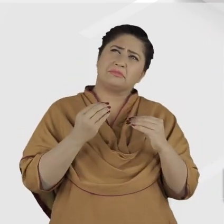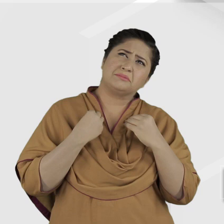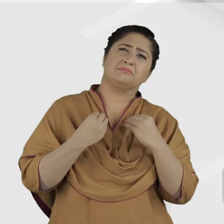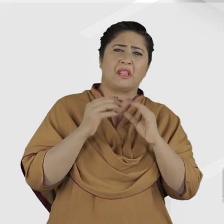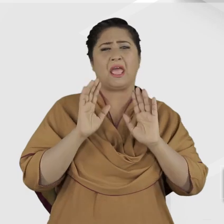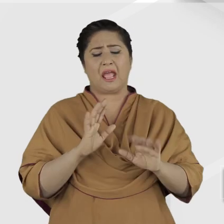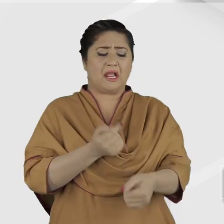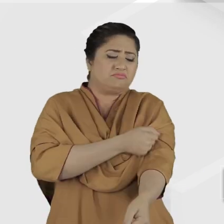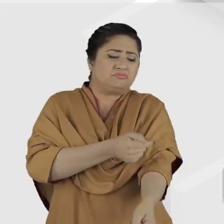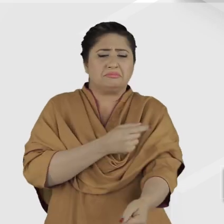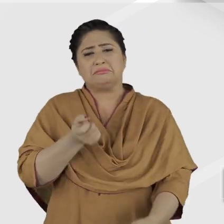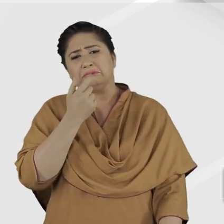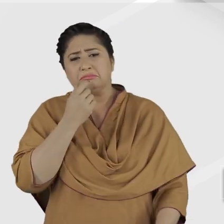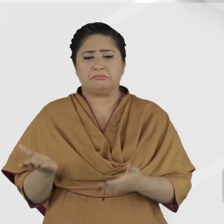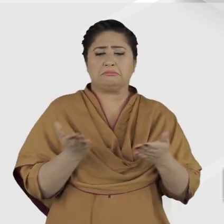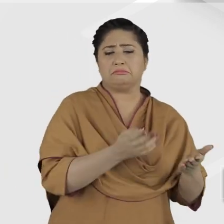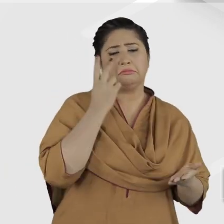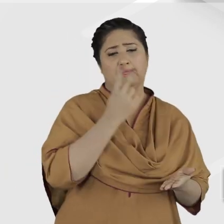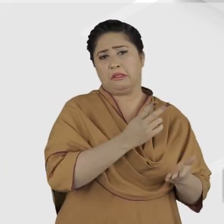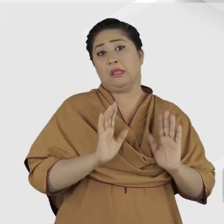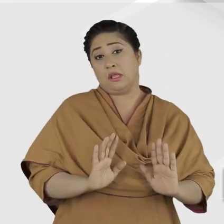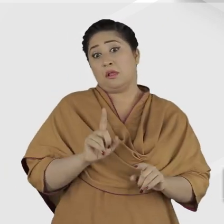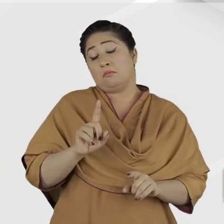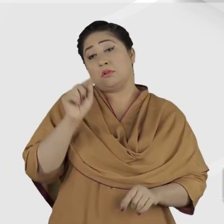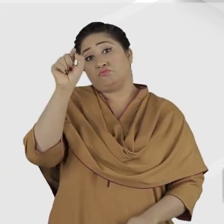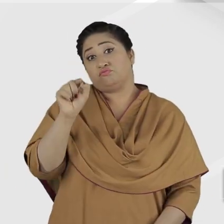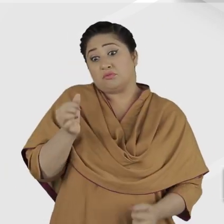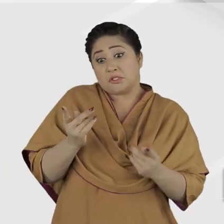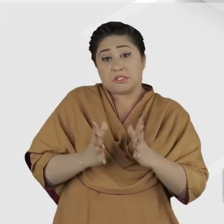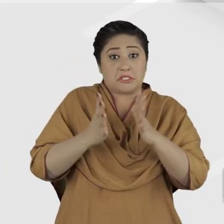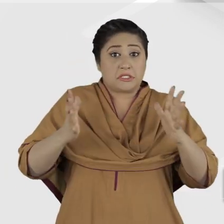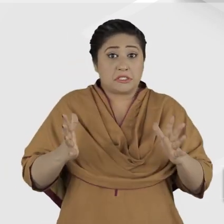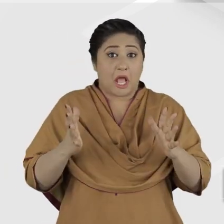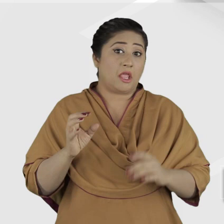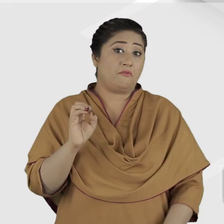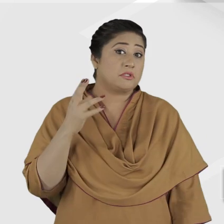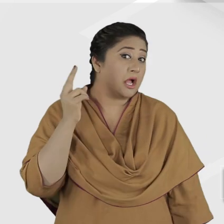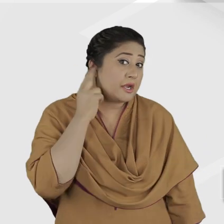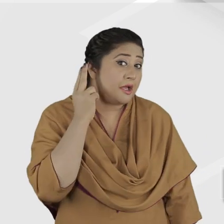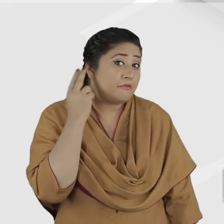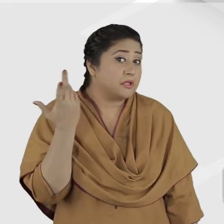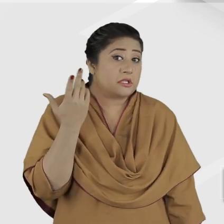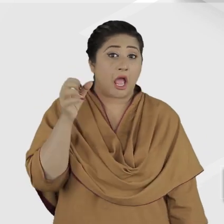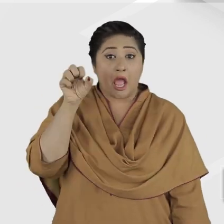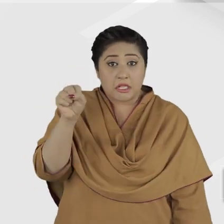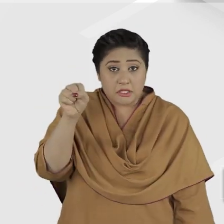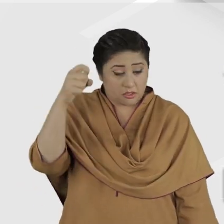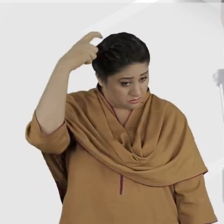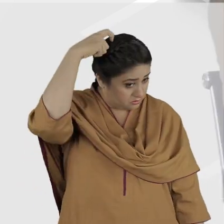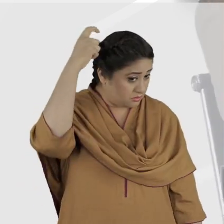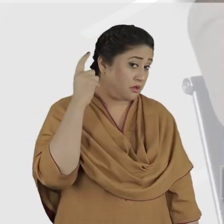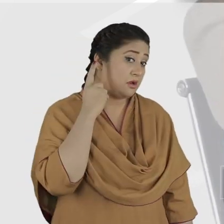be helped or cured through surgical or medical treatment. But the highest incidence of deafness